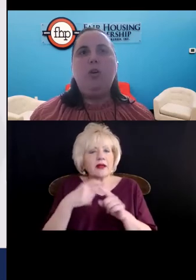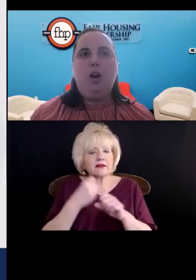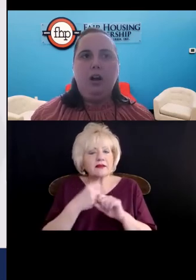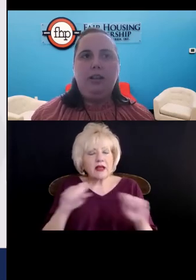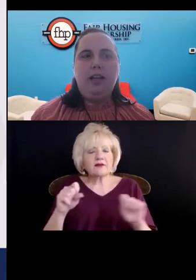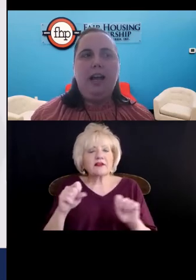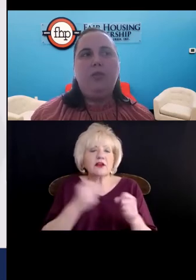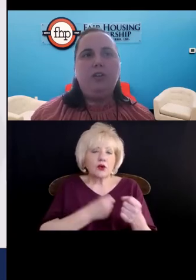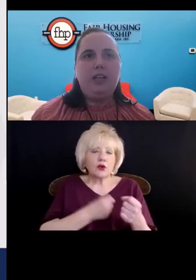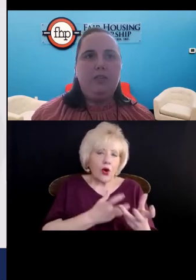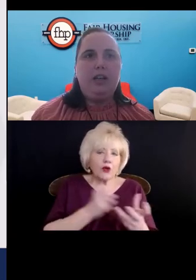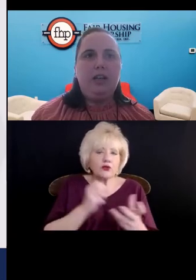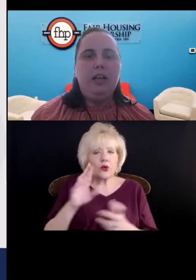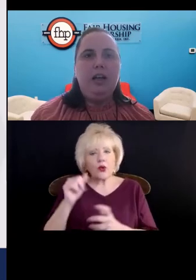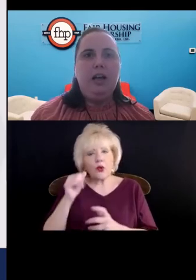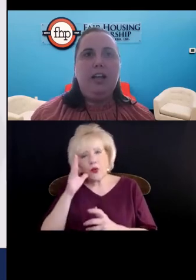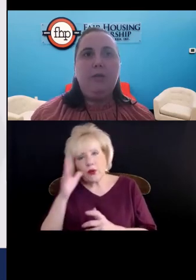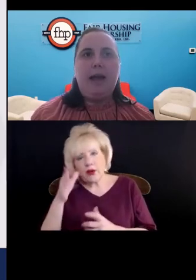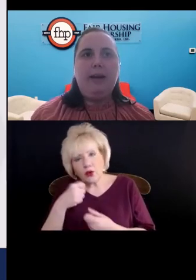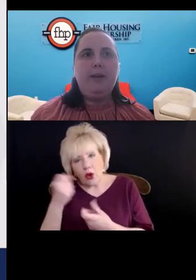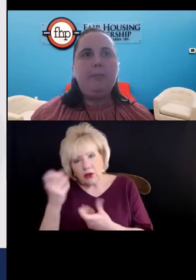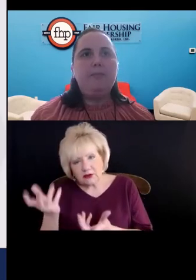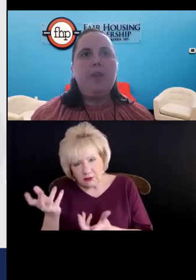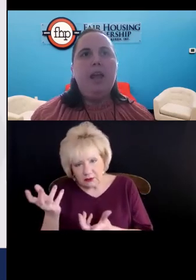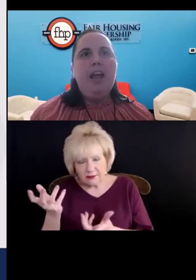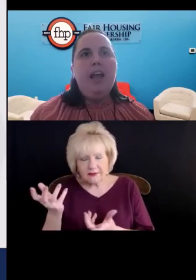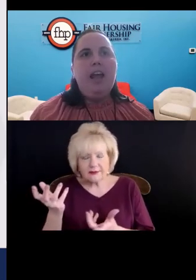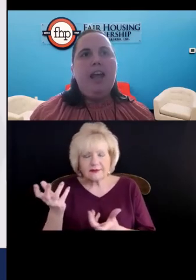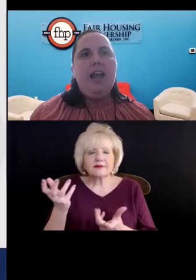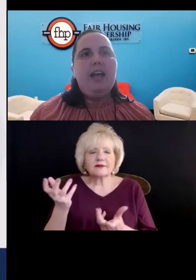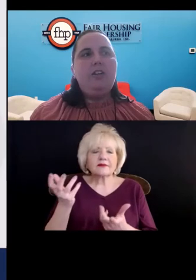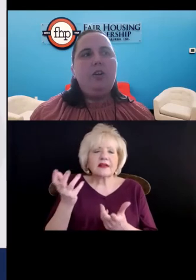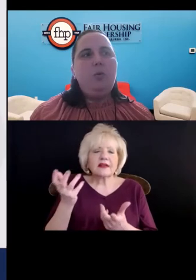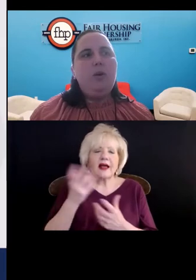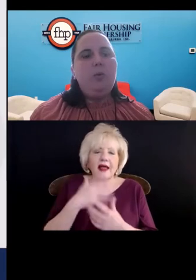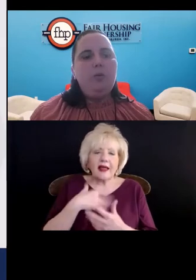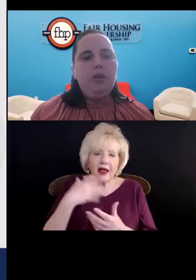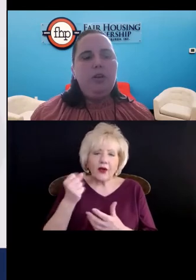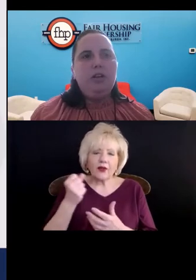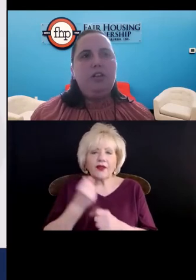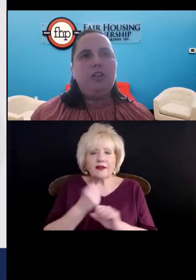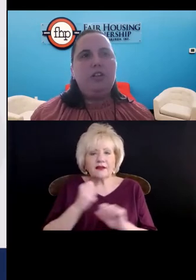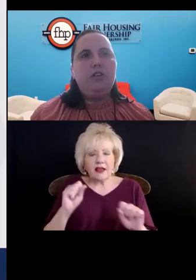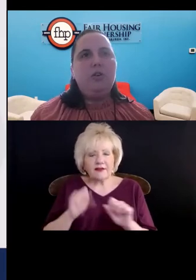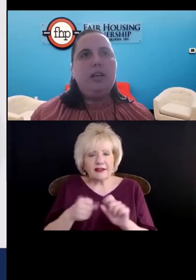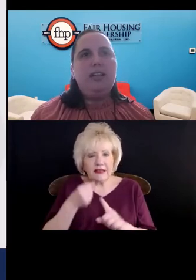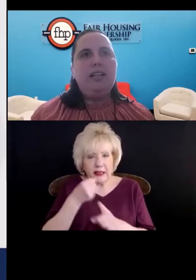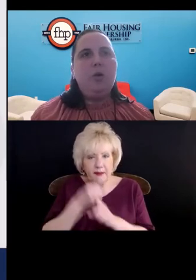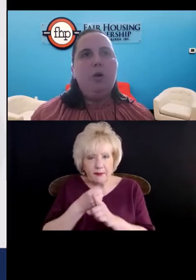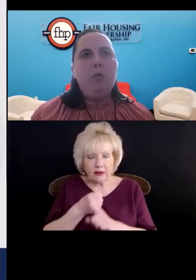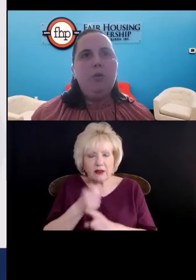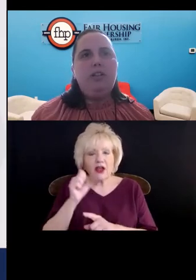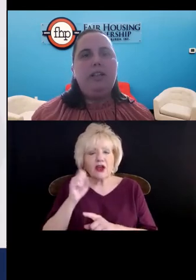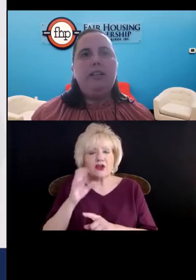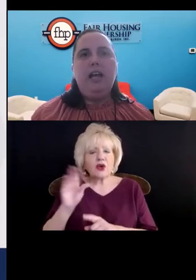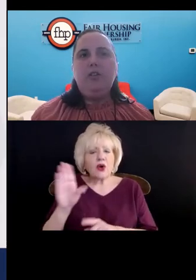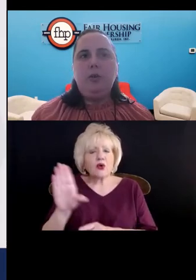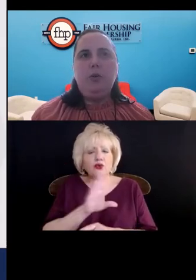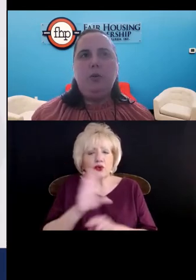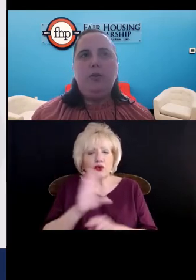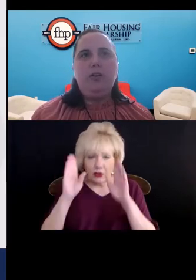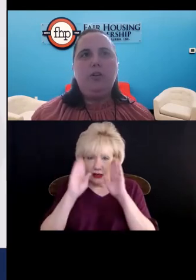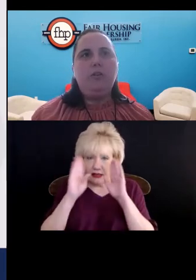or will cause a health or safety impact. And so what I want to bring your attention to is that what we were